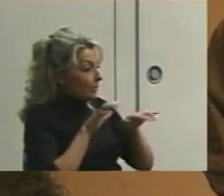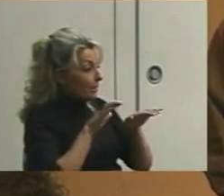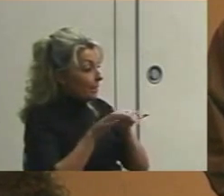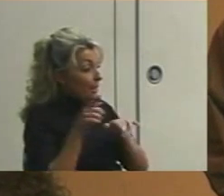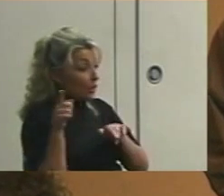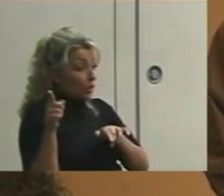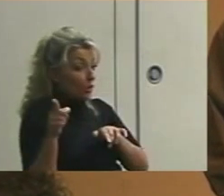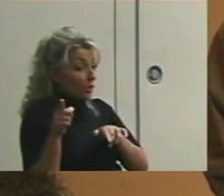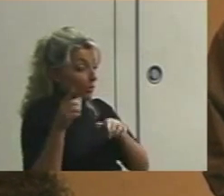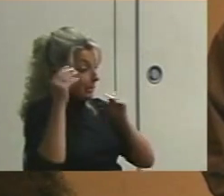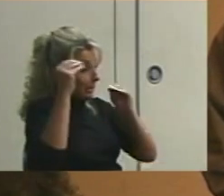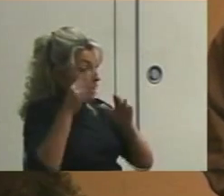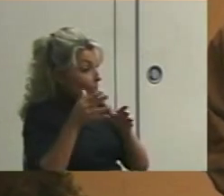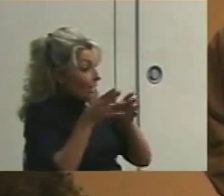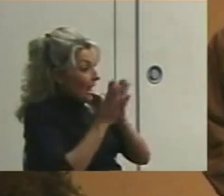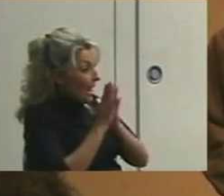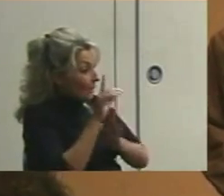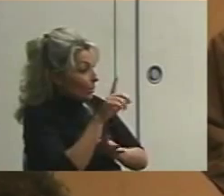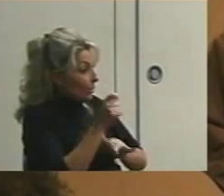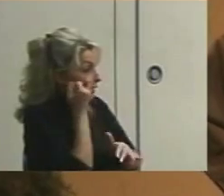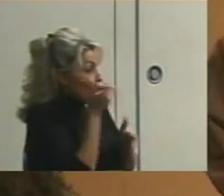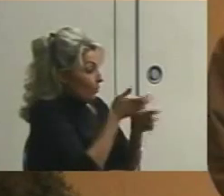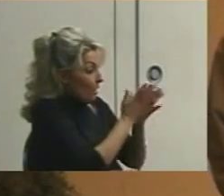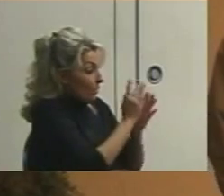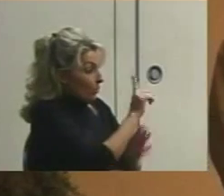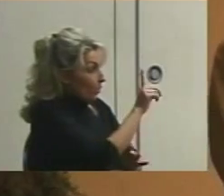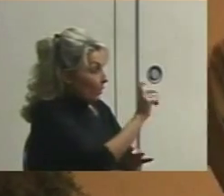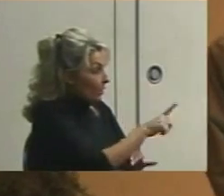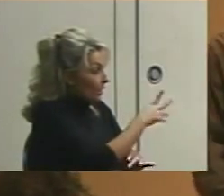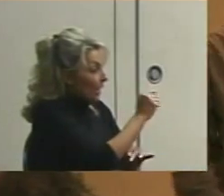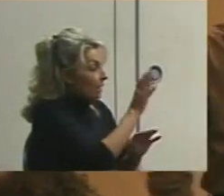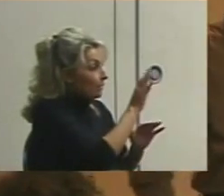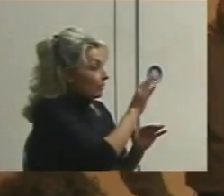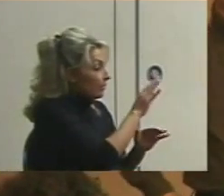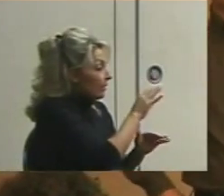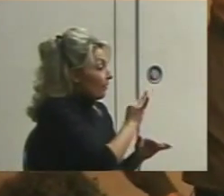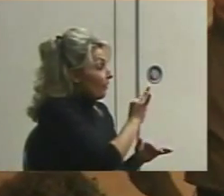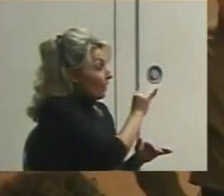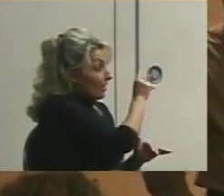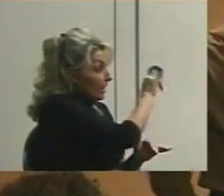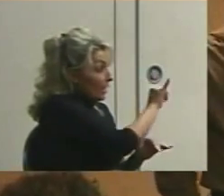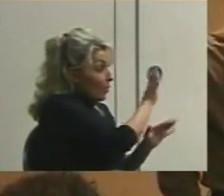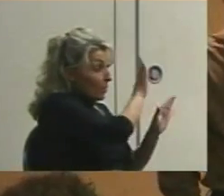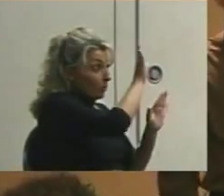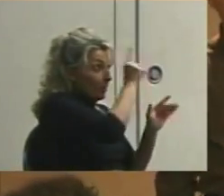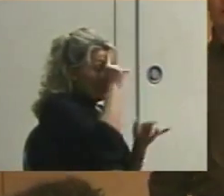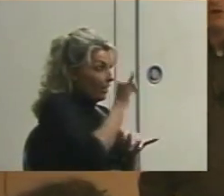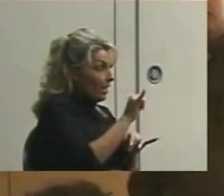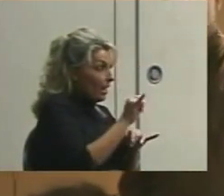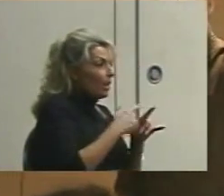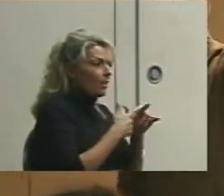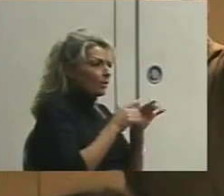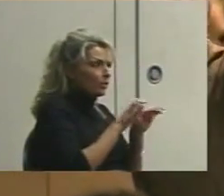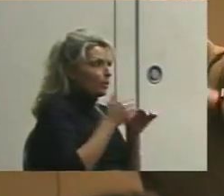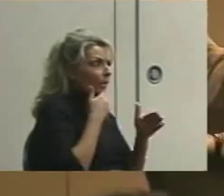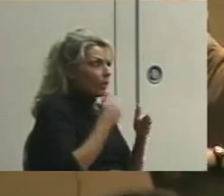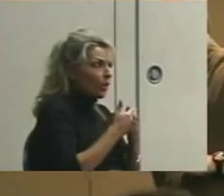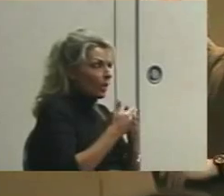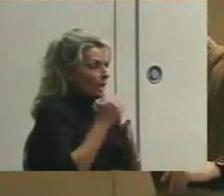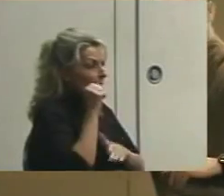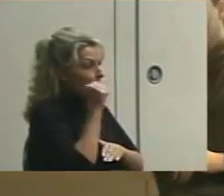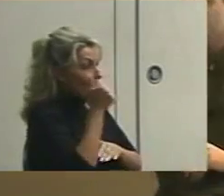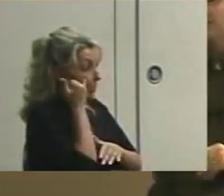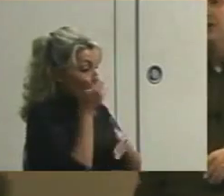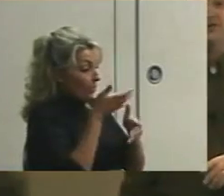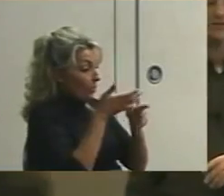a question today? If you only asked one question and she raised her hand for it, she's doing really well. Tomorrow,